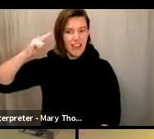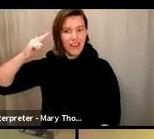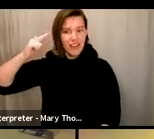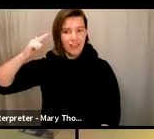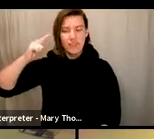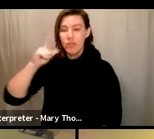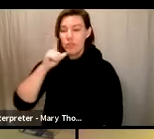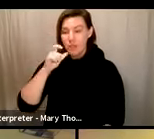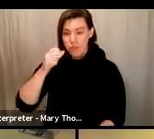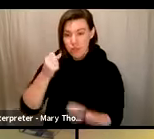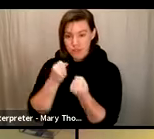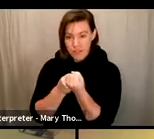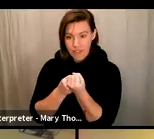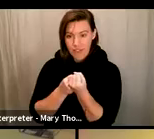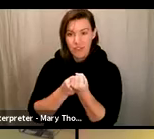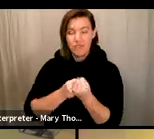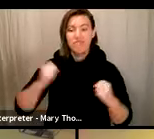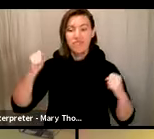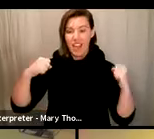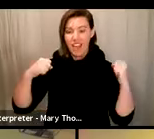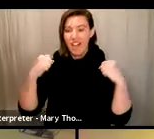Aye. Aye. Aye.